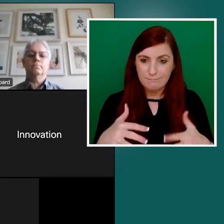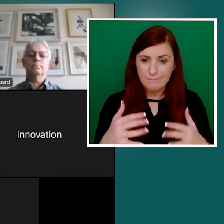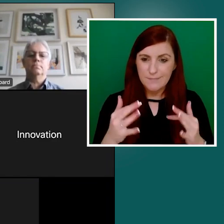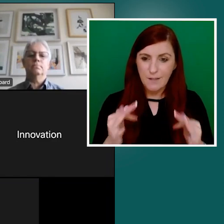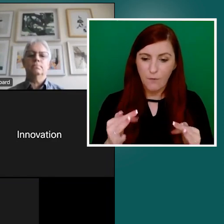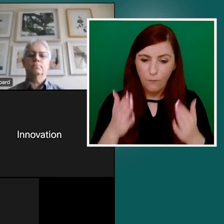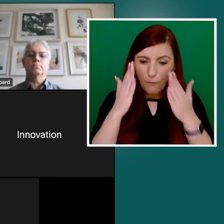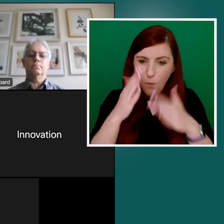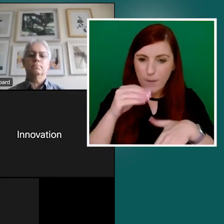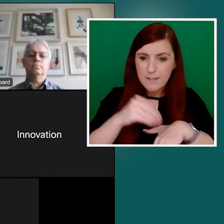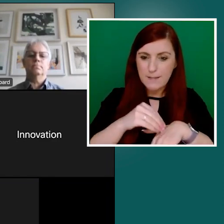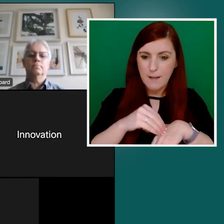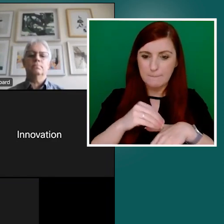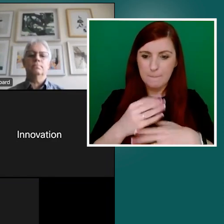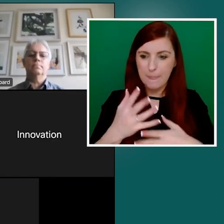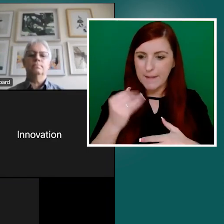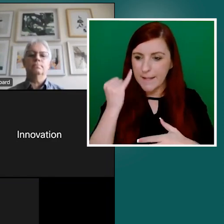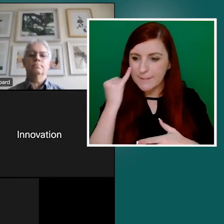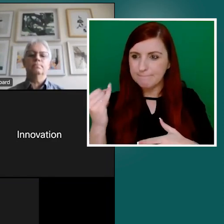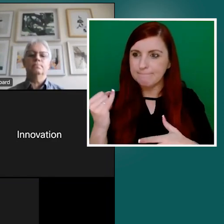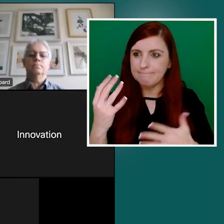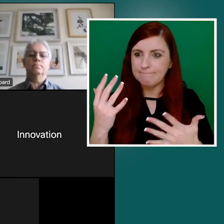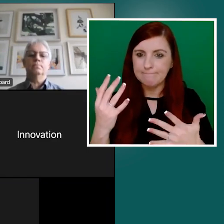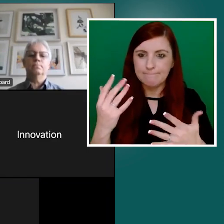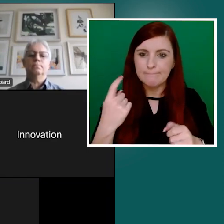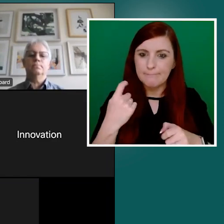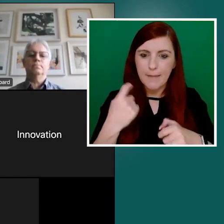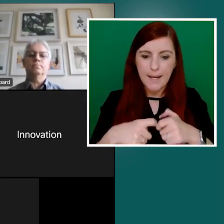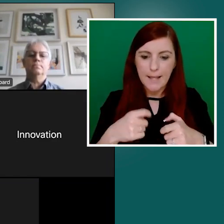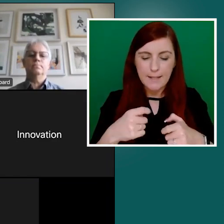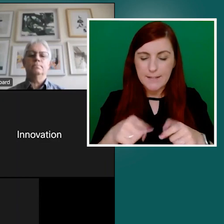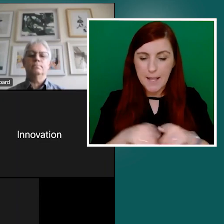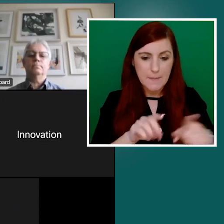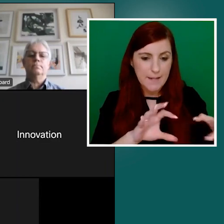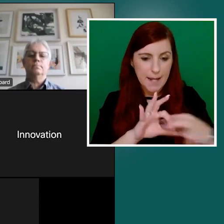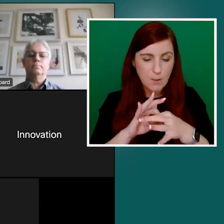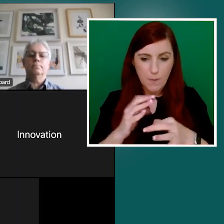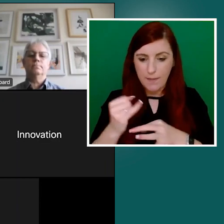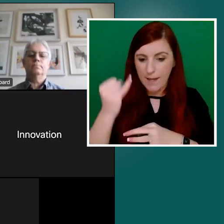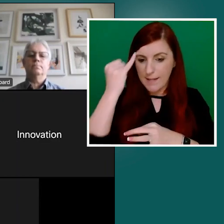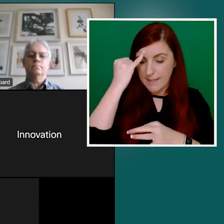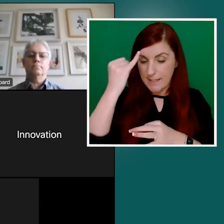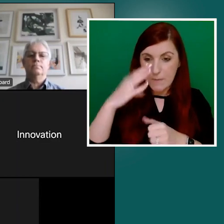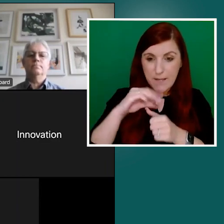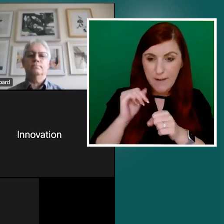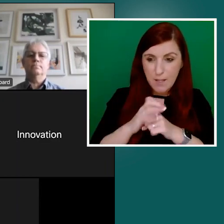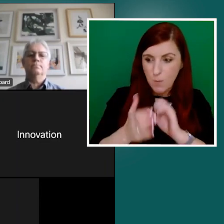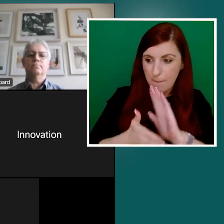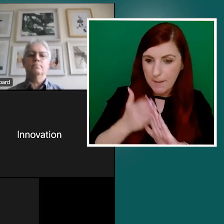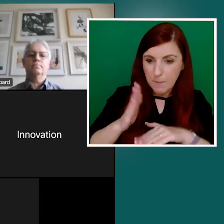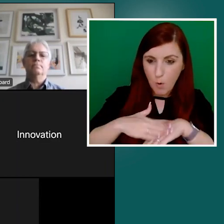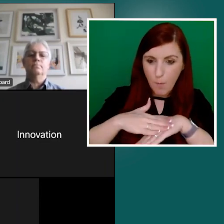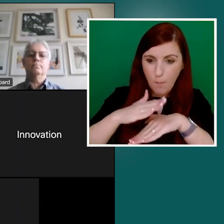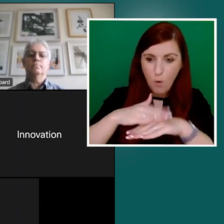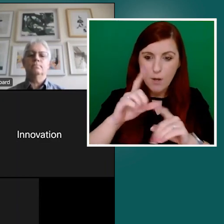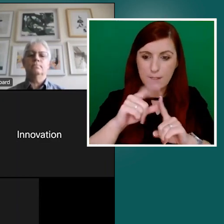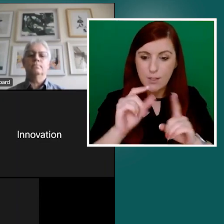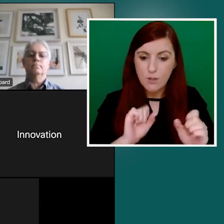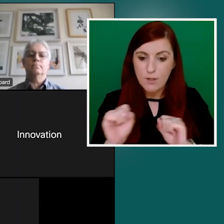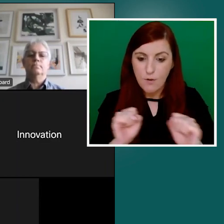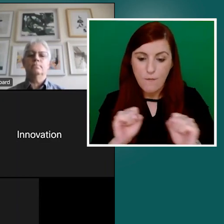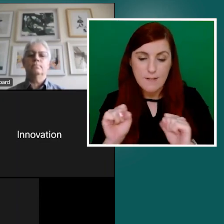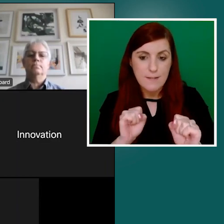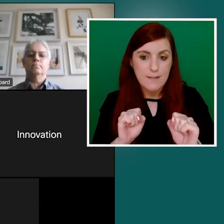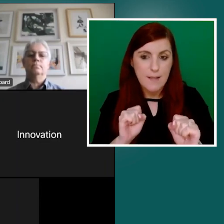idea. And again, it goes back to that concept that as we particularly as we build increasingly digital services, that the literacy point and that